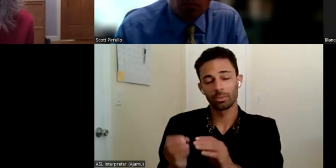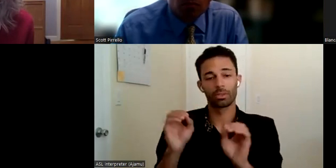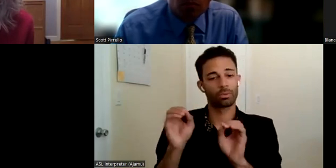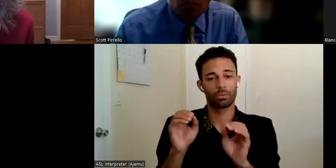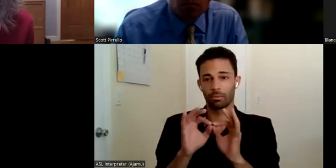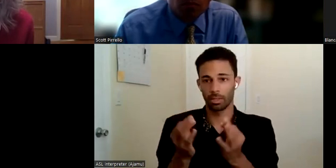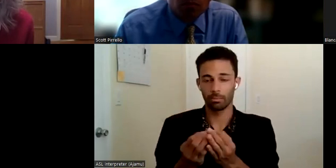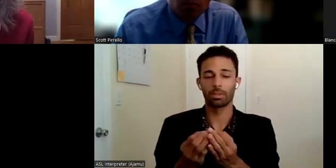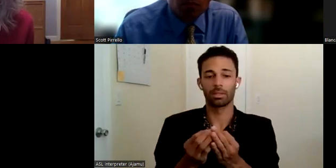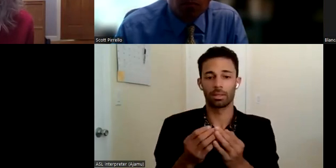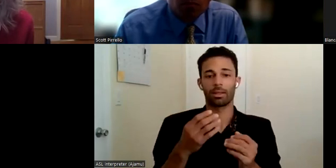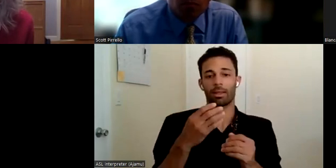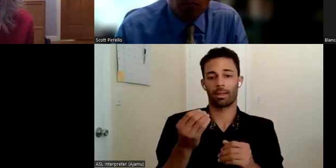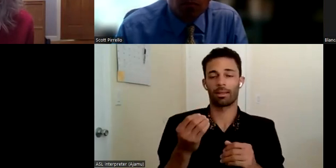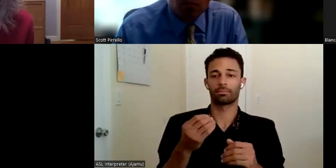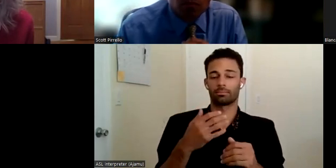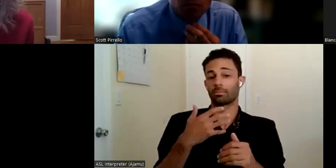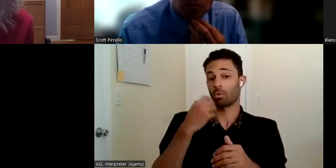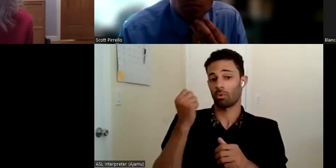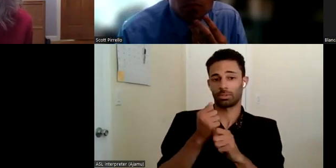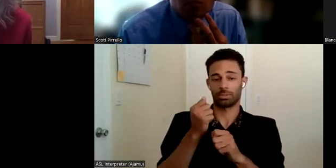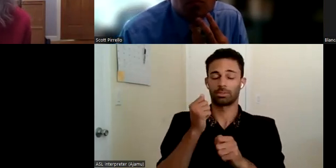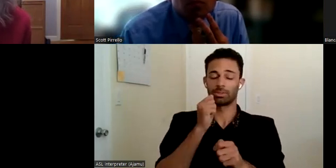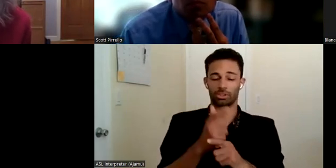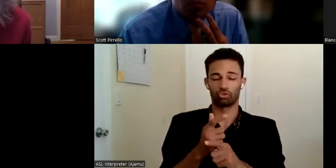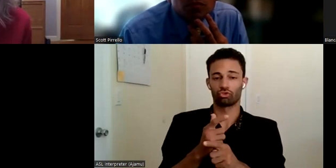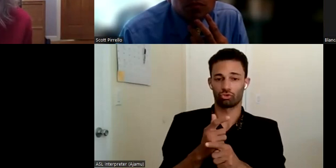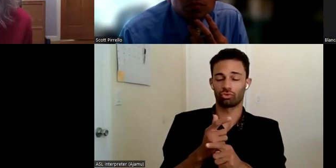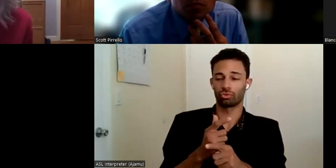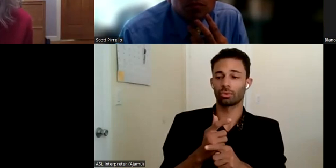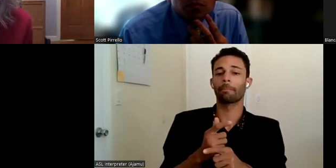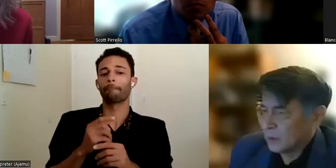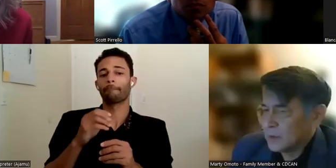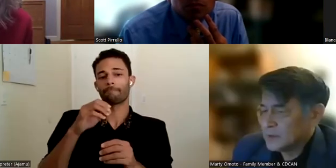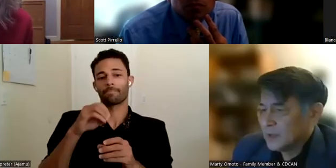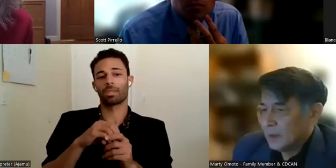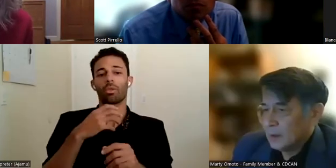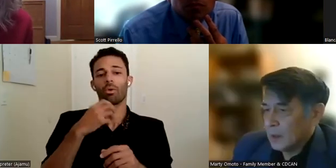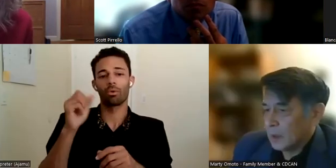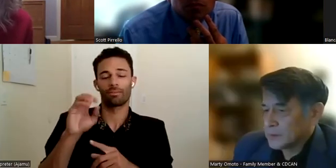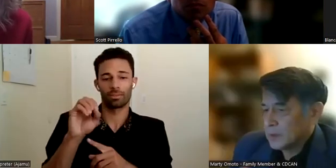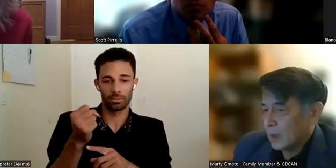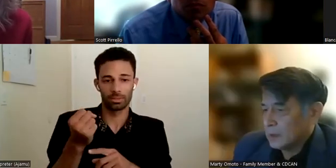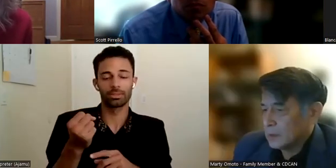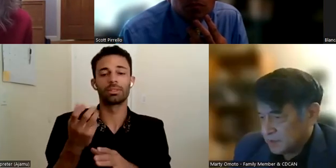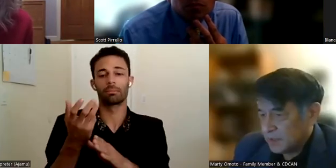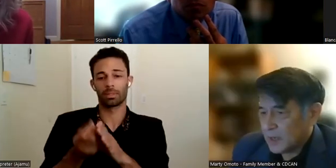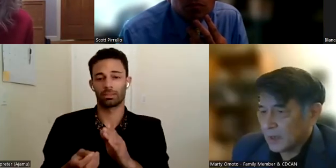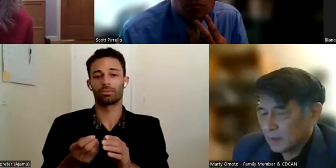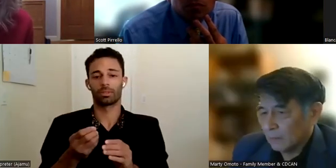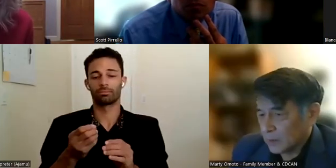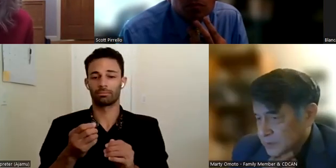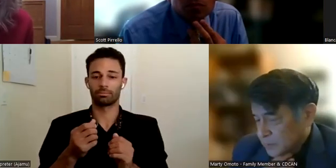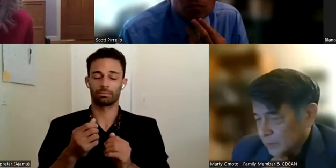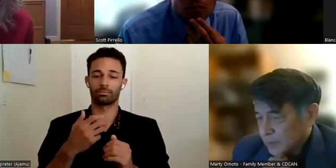also a sibling of an older sister. She was in her, in her fifties when she died with developmental disabilities. Uh, I, and CD